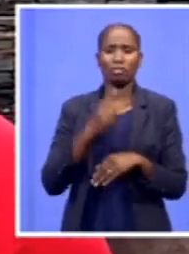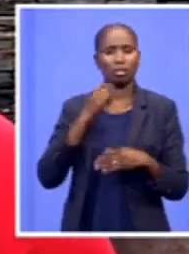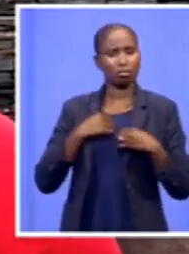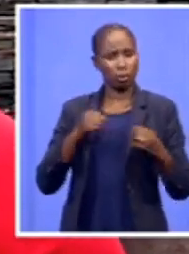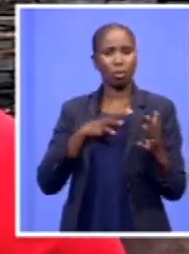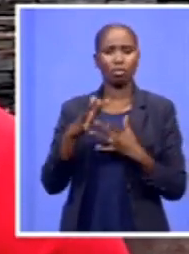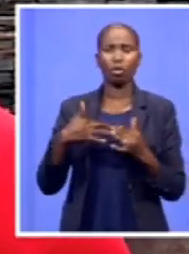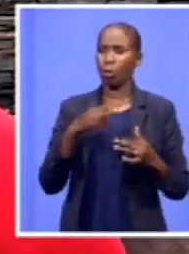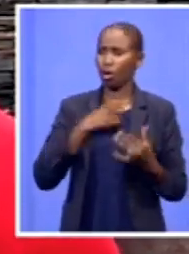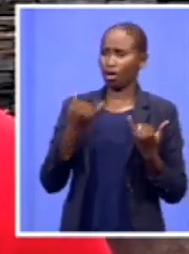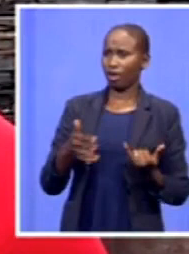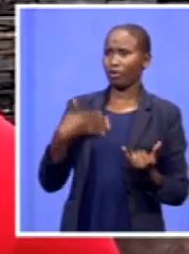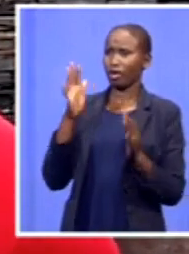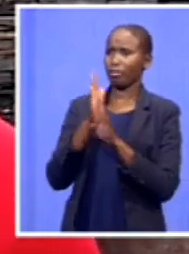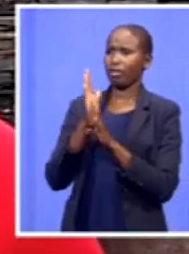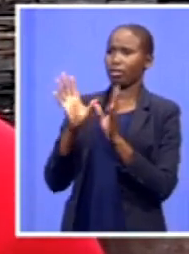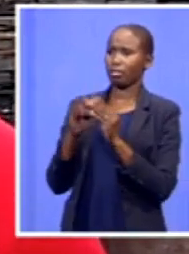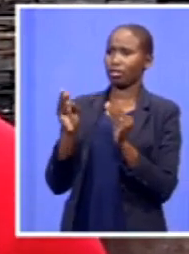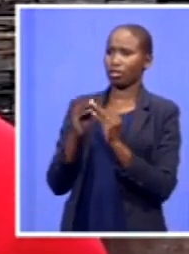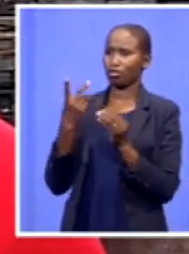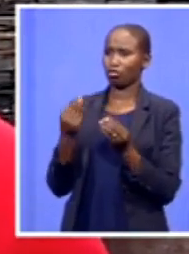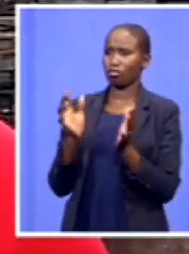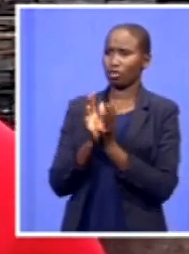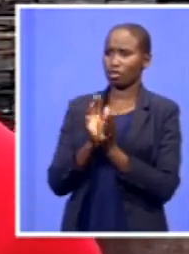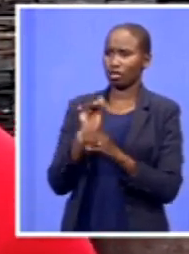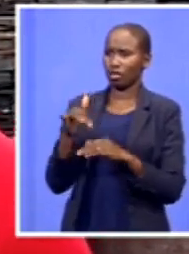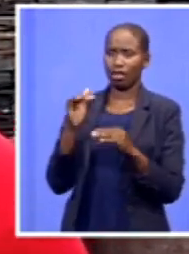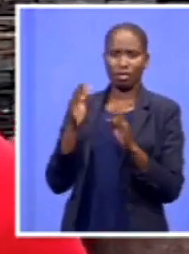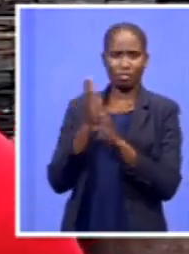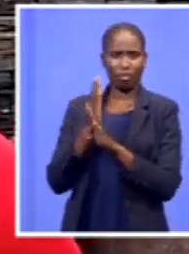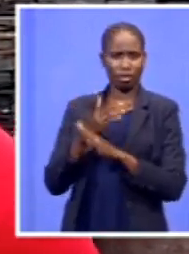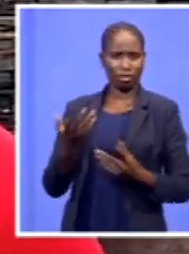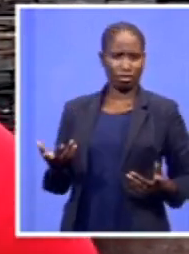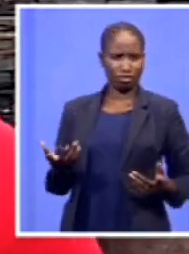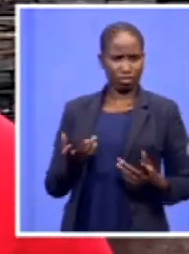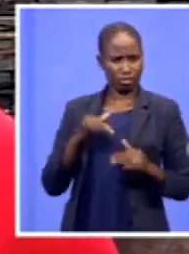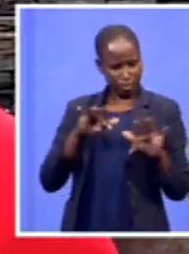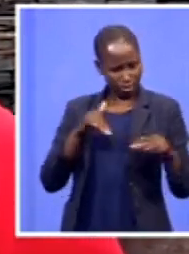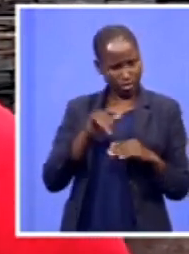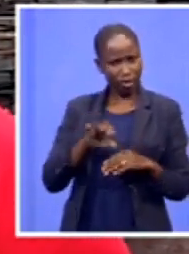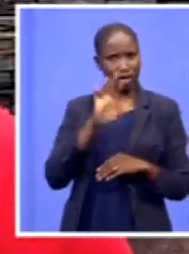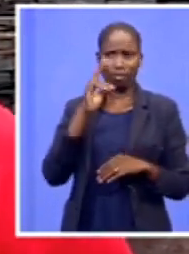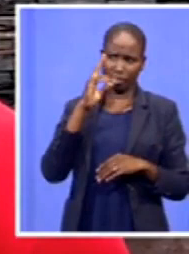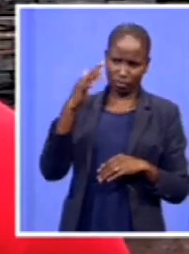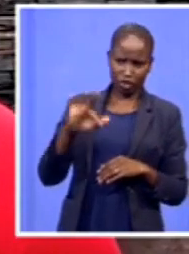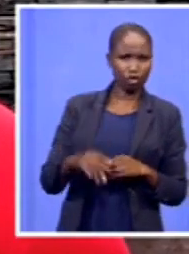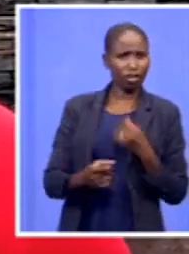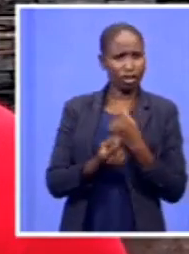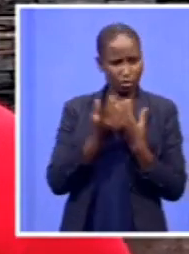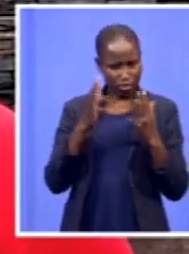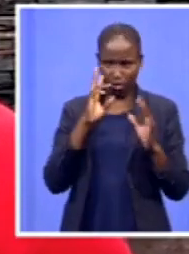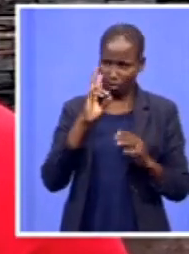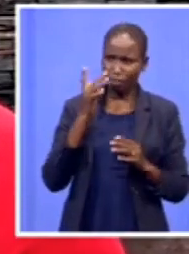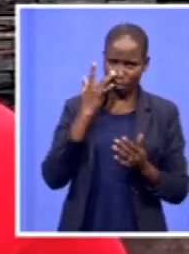interviews were done transparently and people of South Africa, they saw it and they witnessed it? That's why even when there was that recommendation,